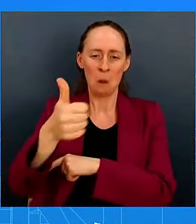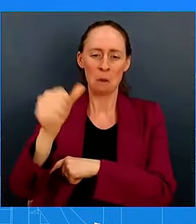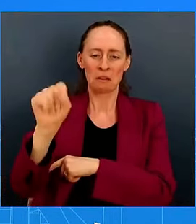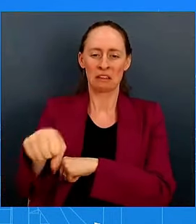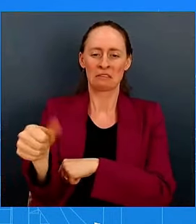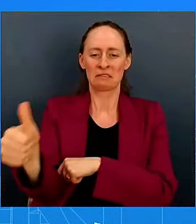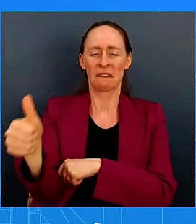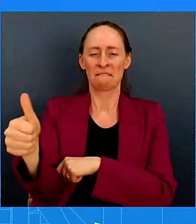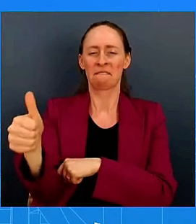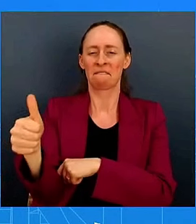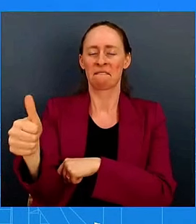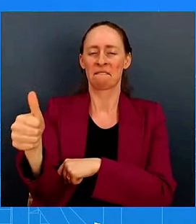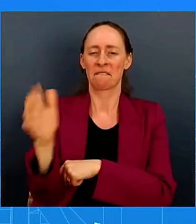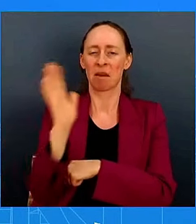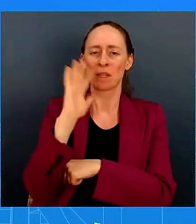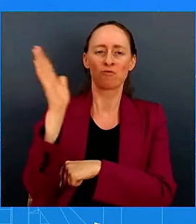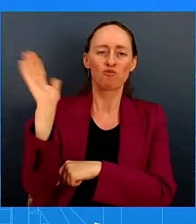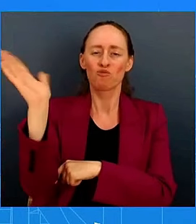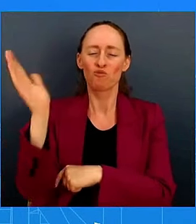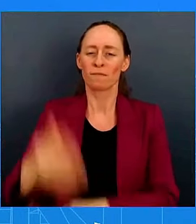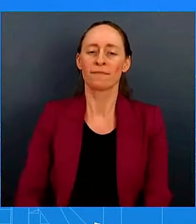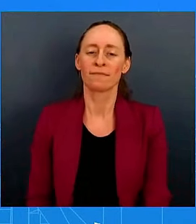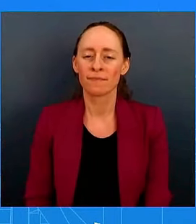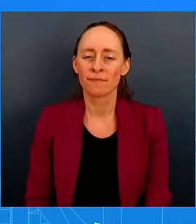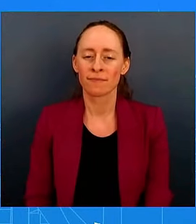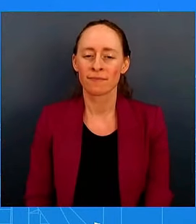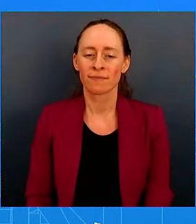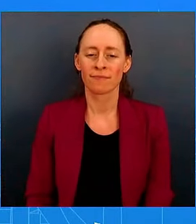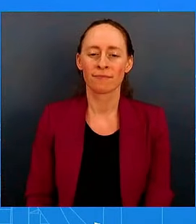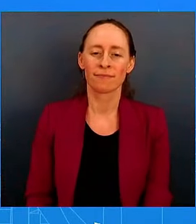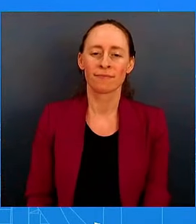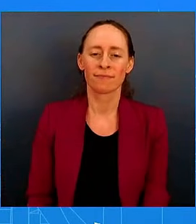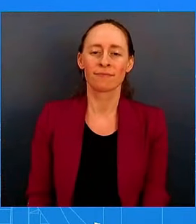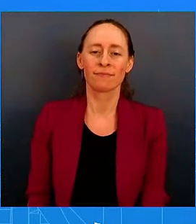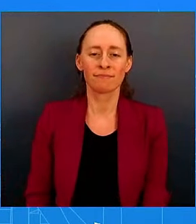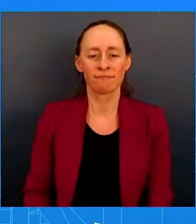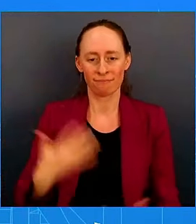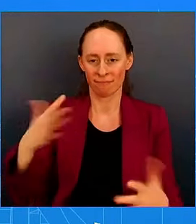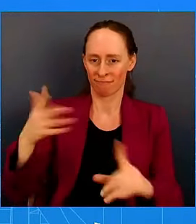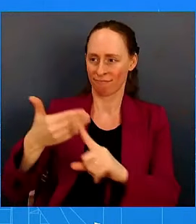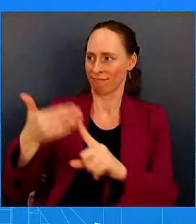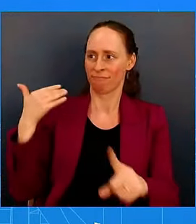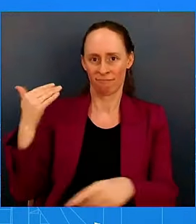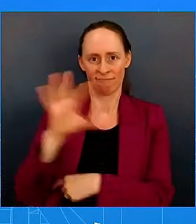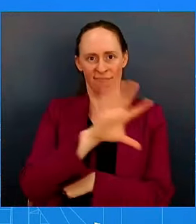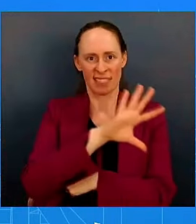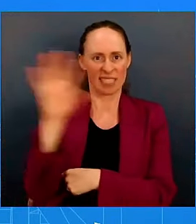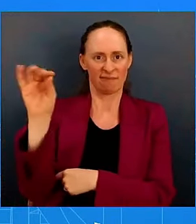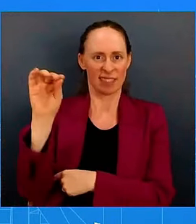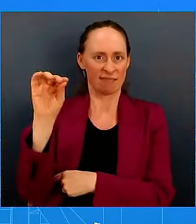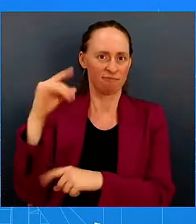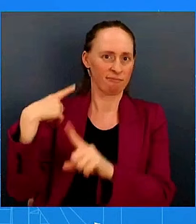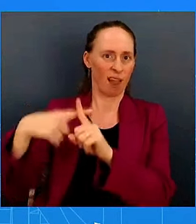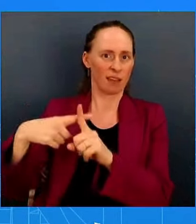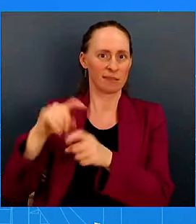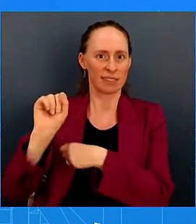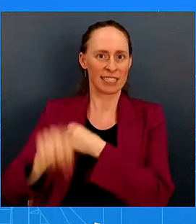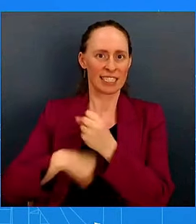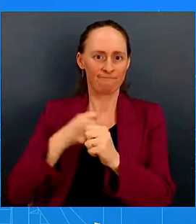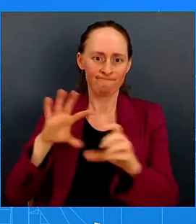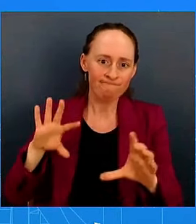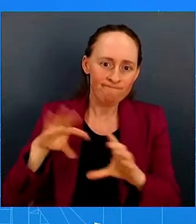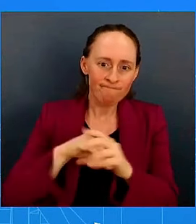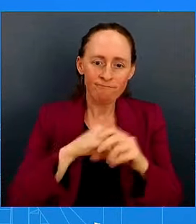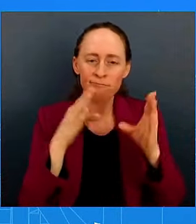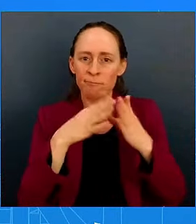look back, if you will, of his 50 plus year career. And what he's been able to do on the on the world stage and also